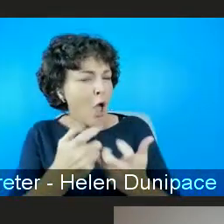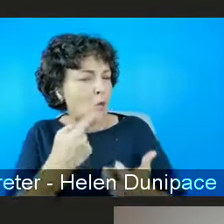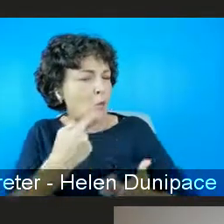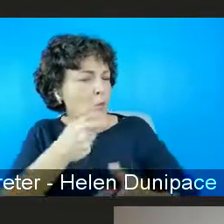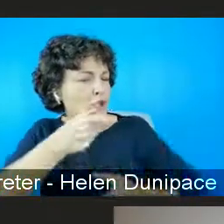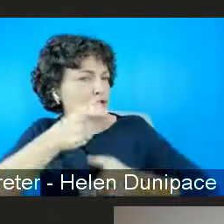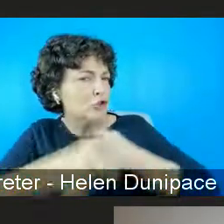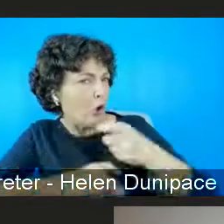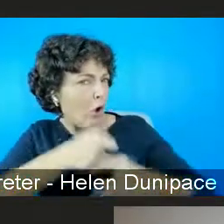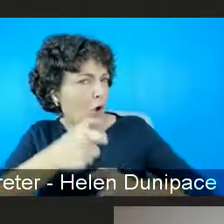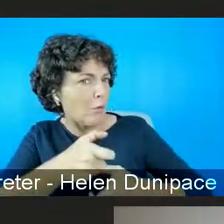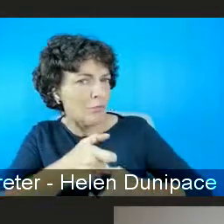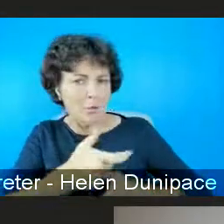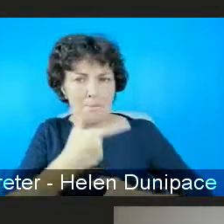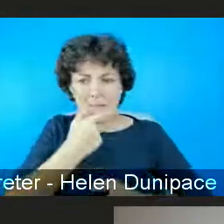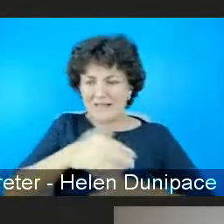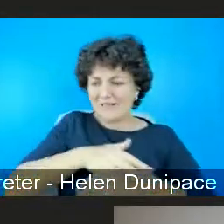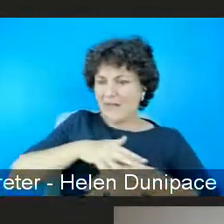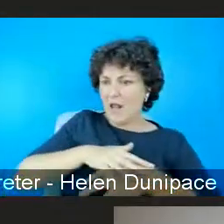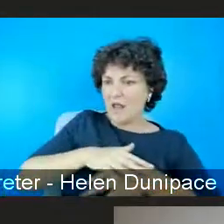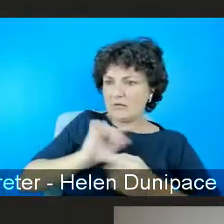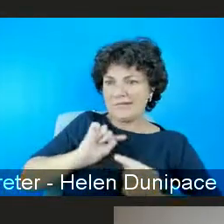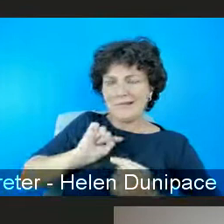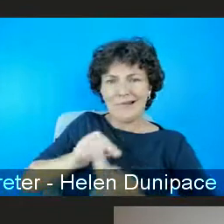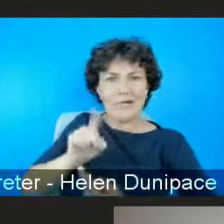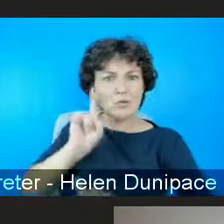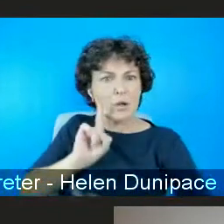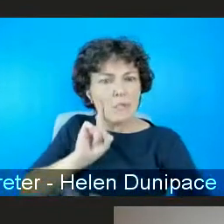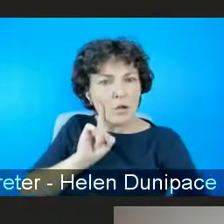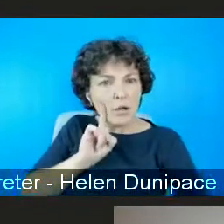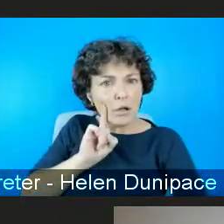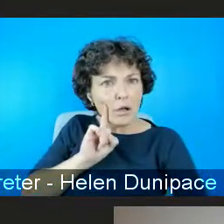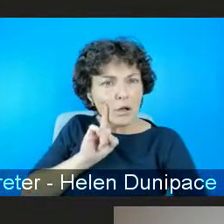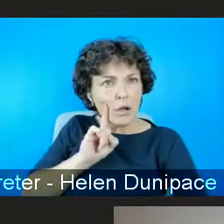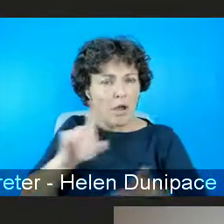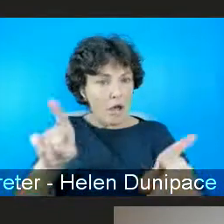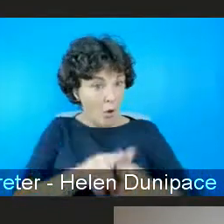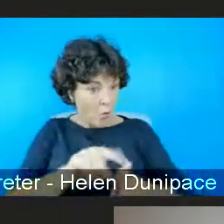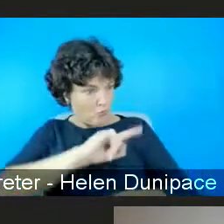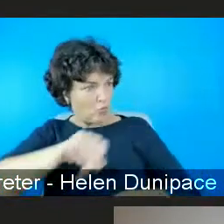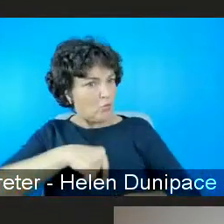and in a willingness to recognise its severity.